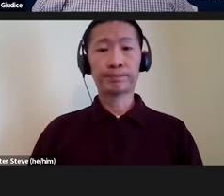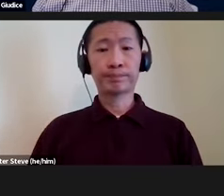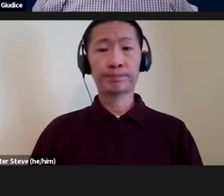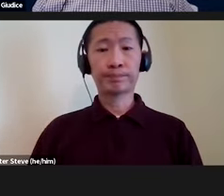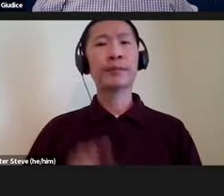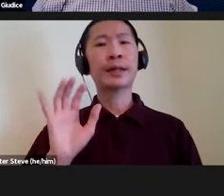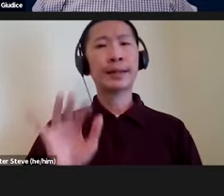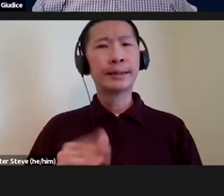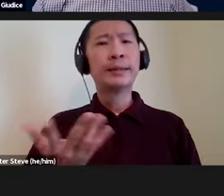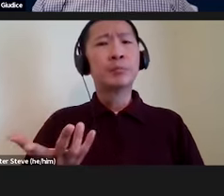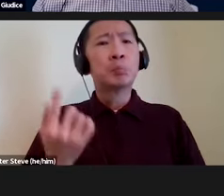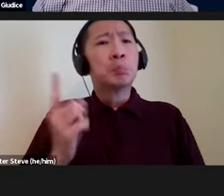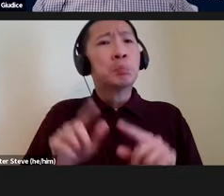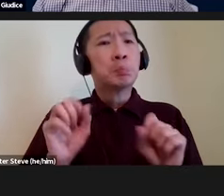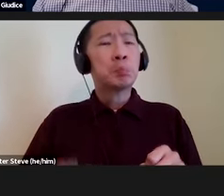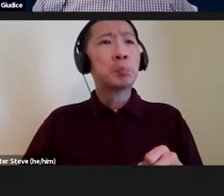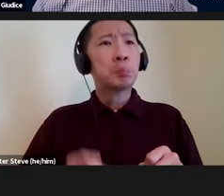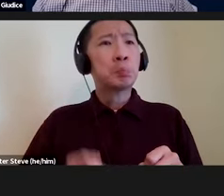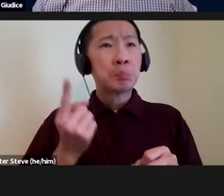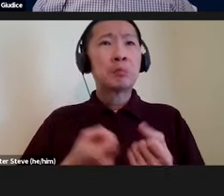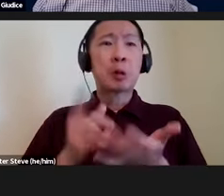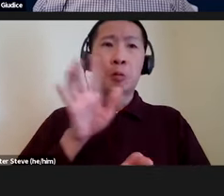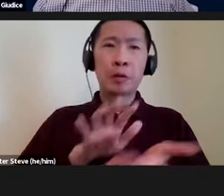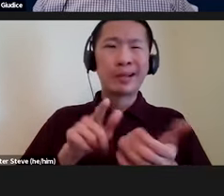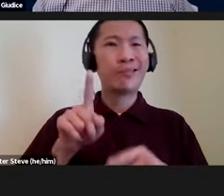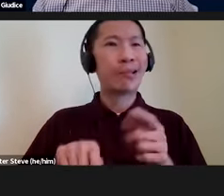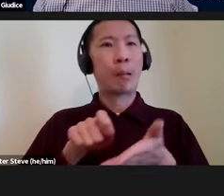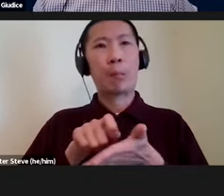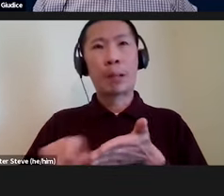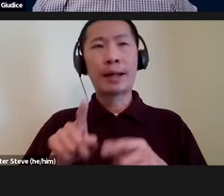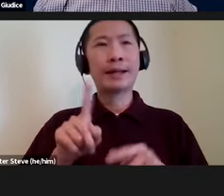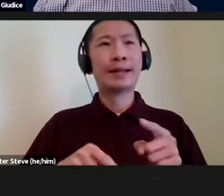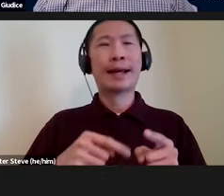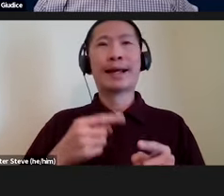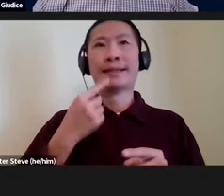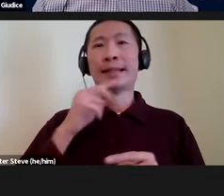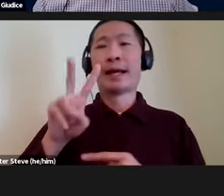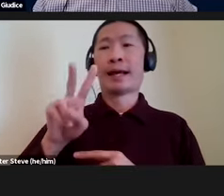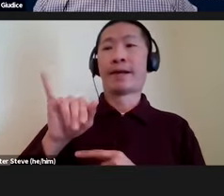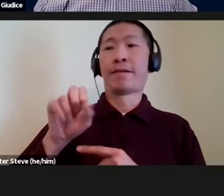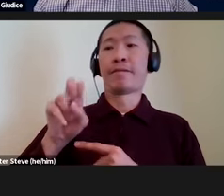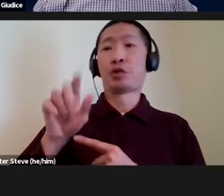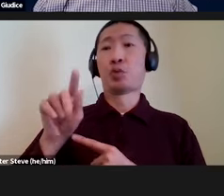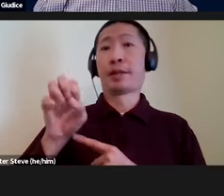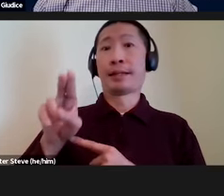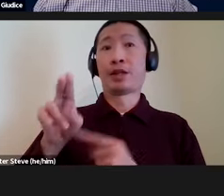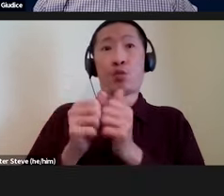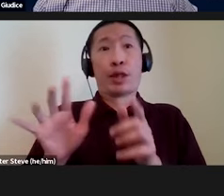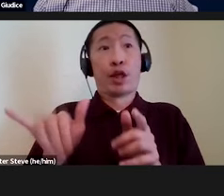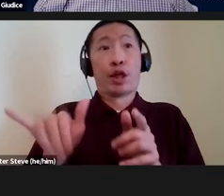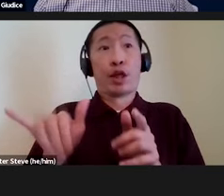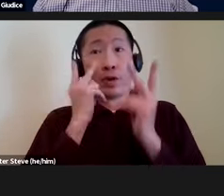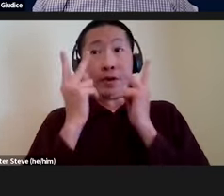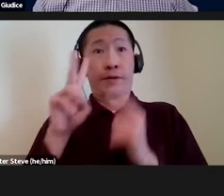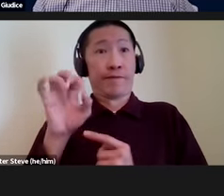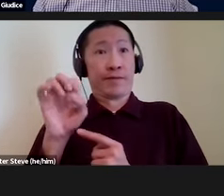is kind of an understandable confusion here. You can't write, you can't even say visualization without including vision in